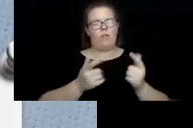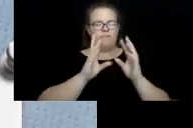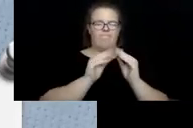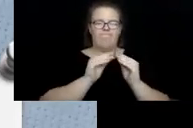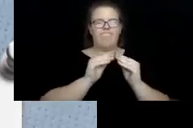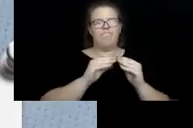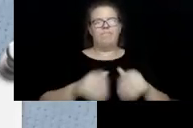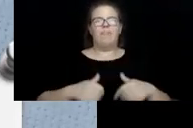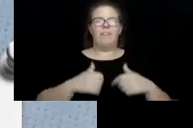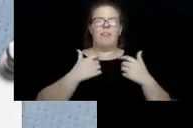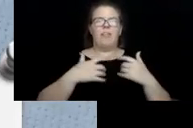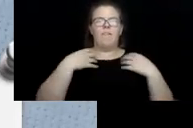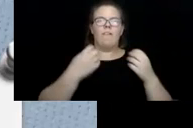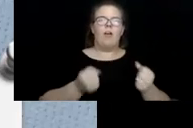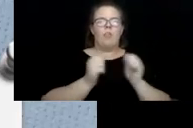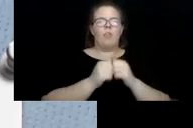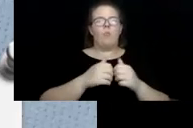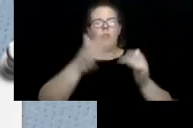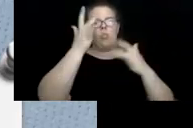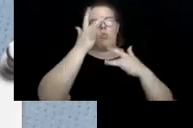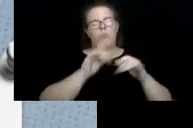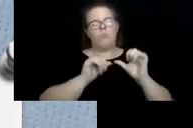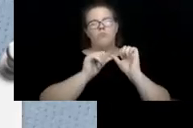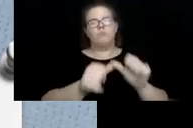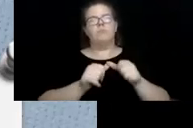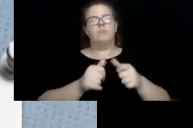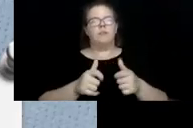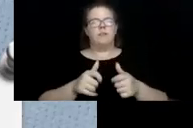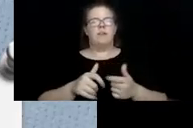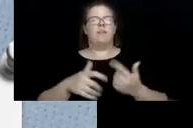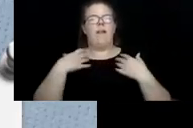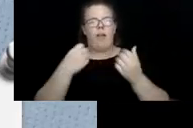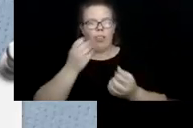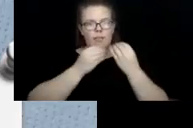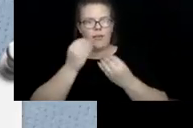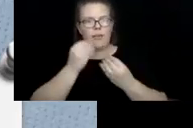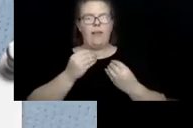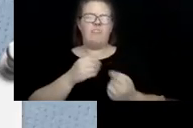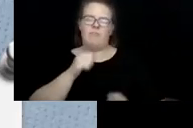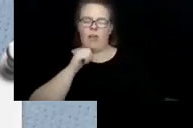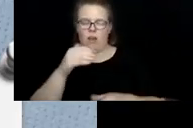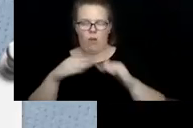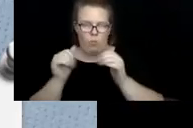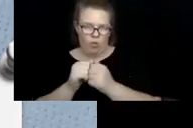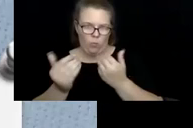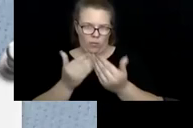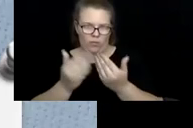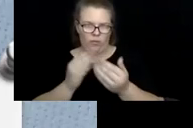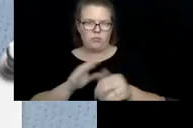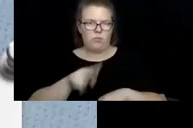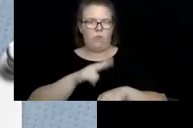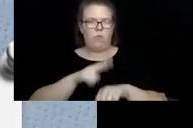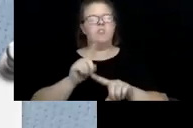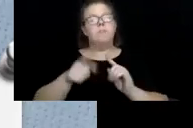living healthy with a chronic condition, healthy eating, and not walk with ease. But some of them are, um, being presented on